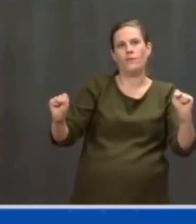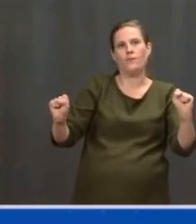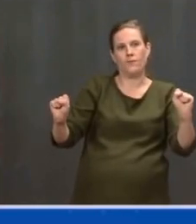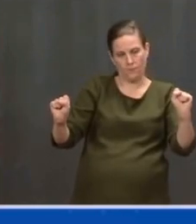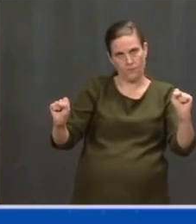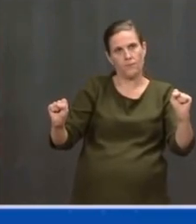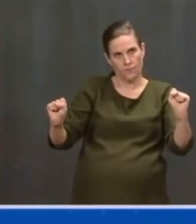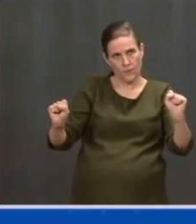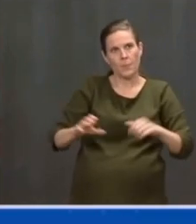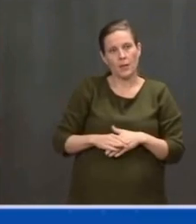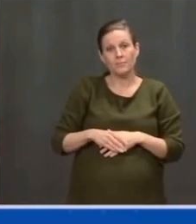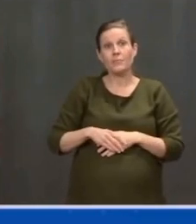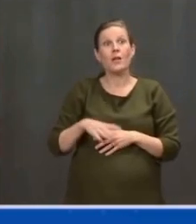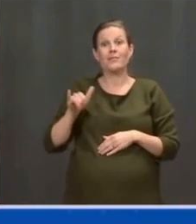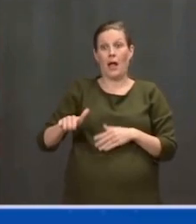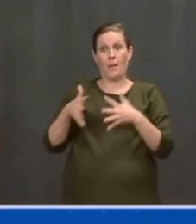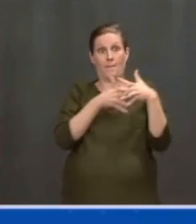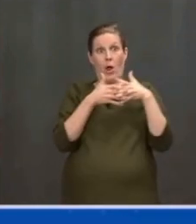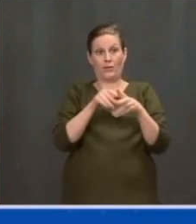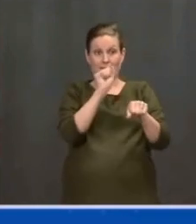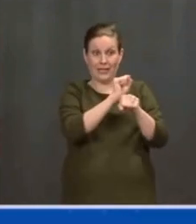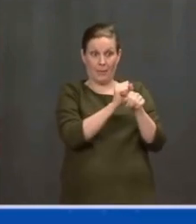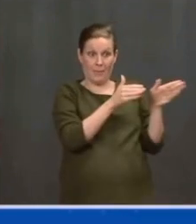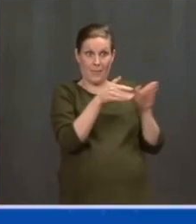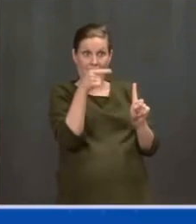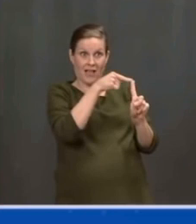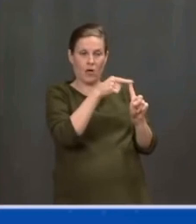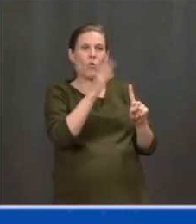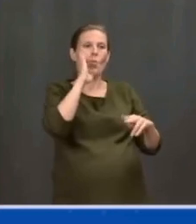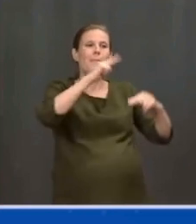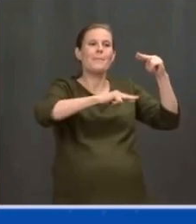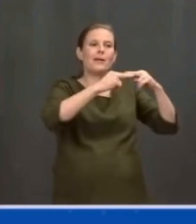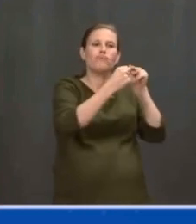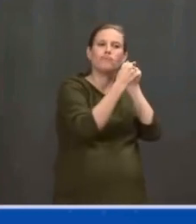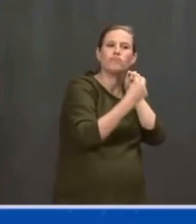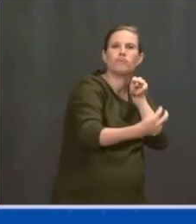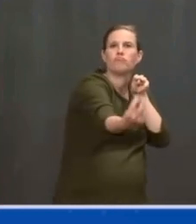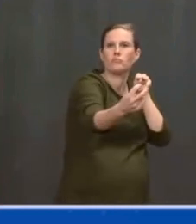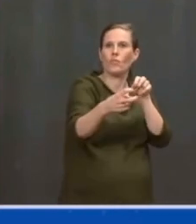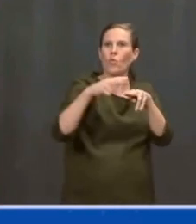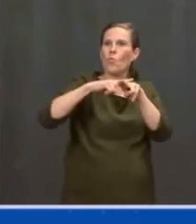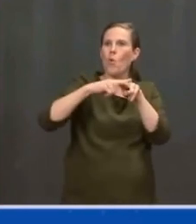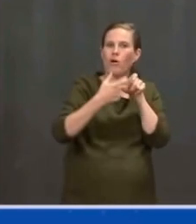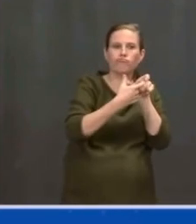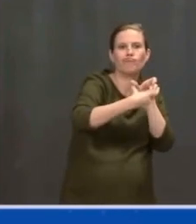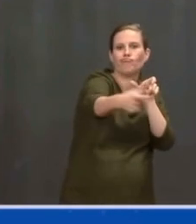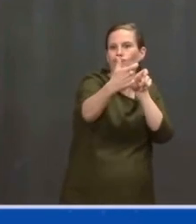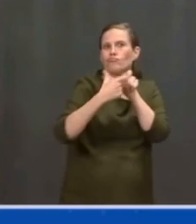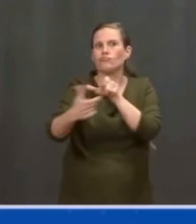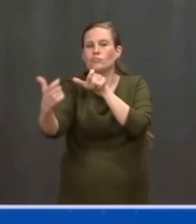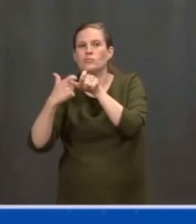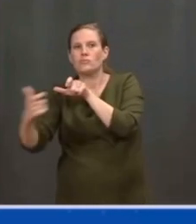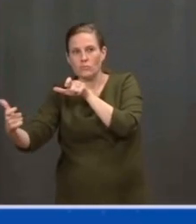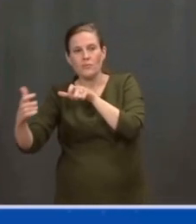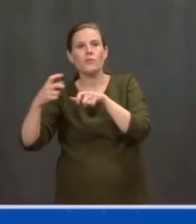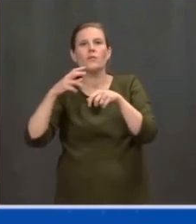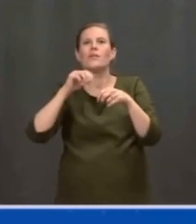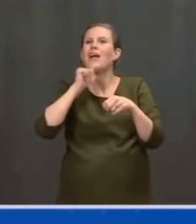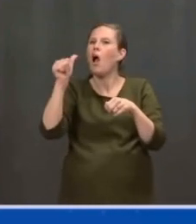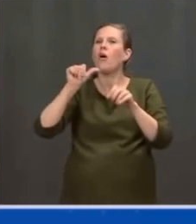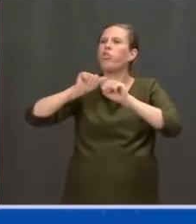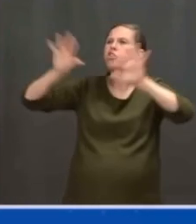new rail corridors and transit lines, easing congestion, cutting pollution, slashing commute times,